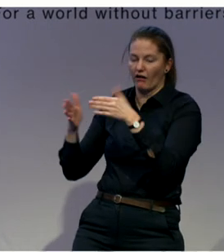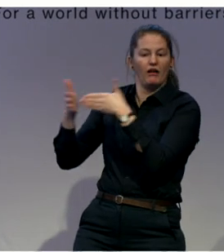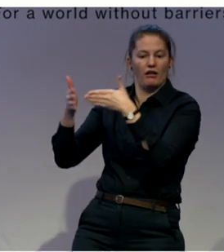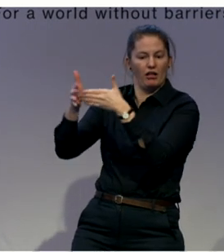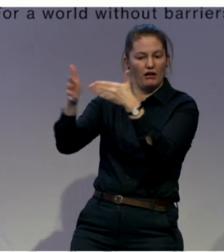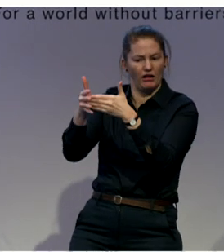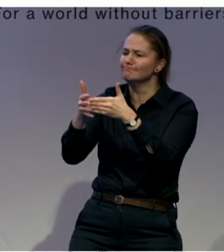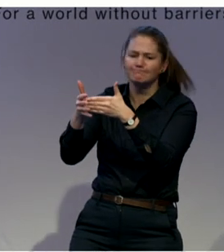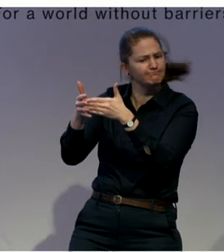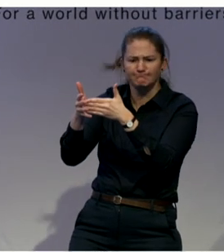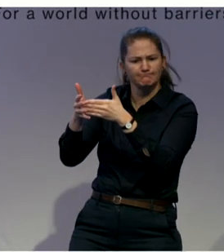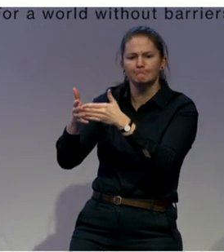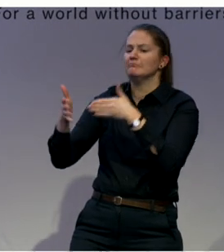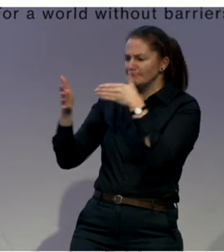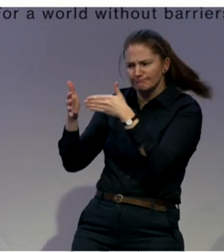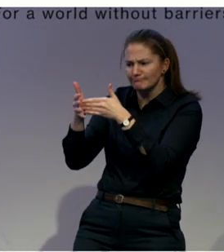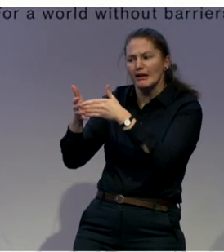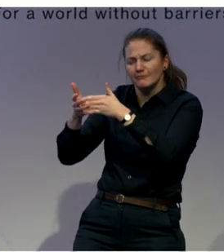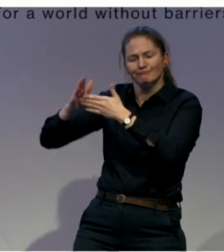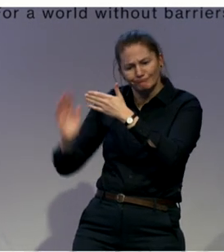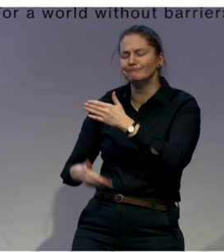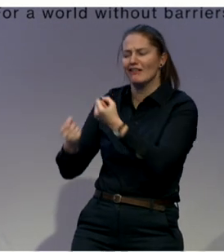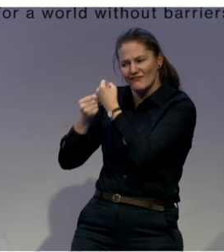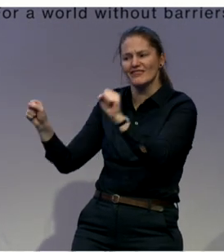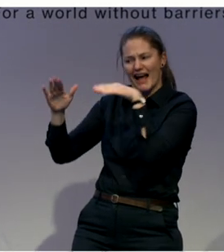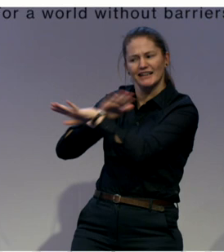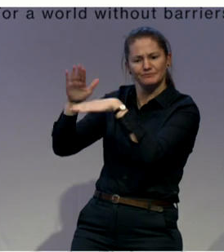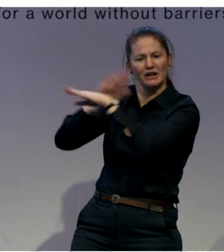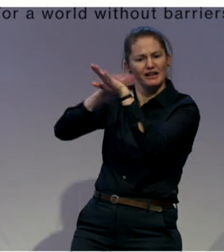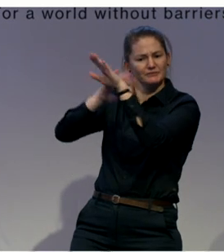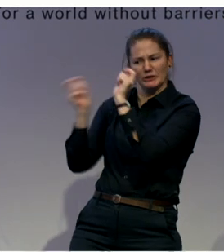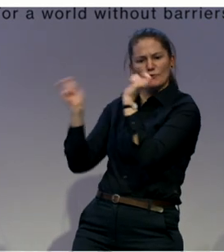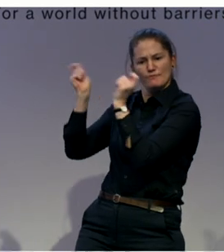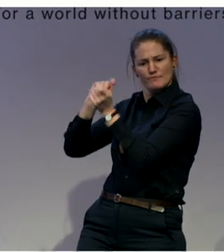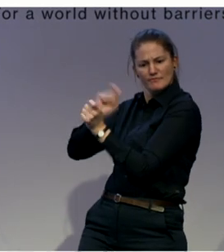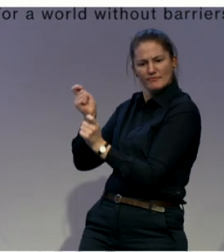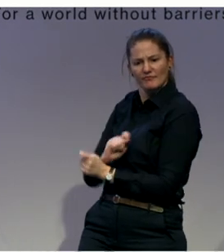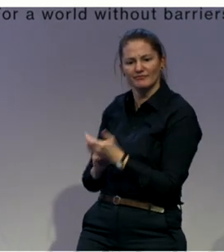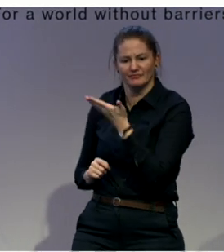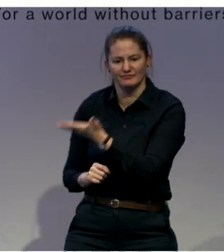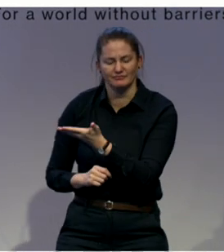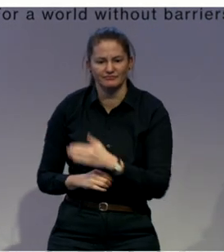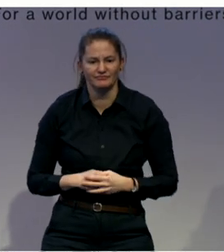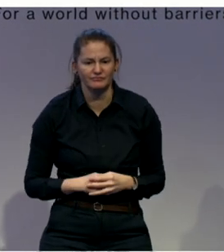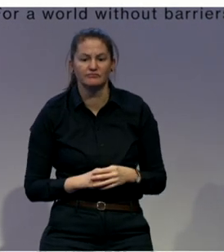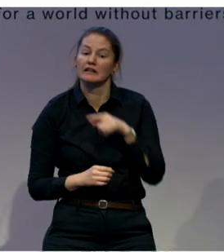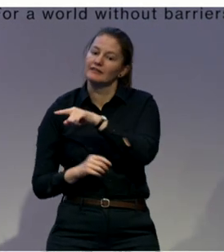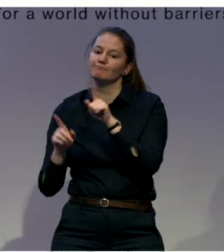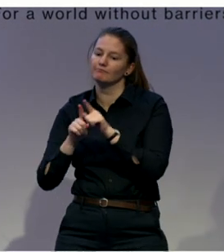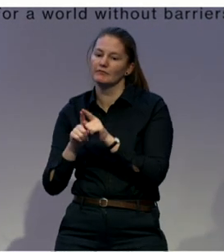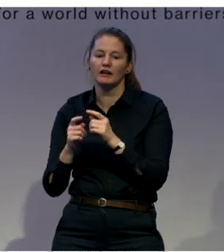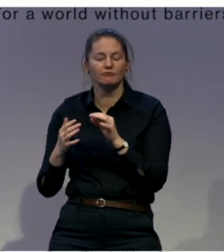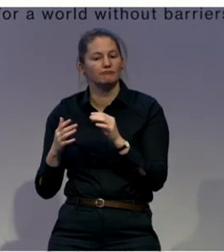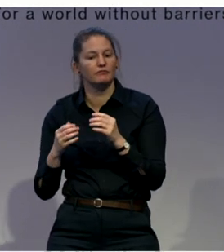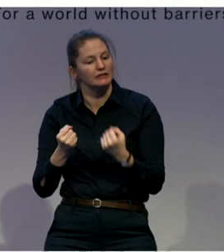with education. Instead of making it special and segregated, make it inclusive and mainstream. So deinstitutionalization is not